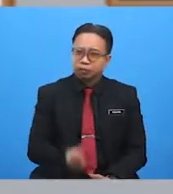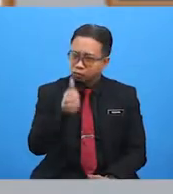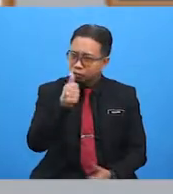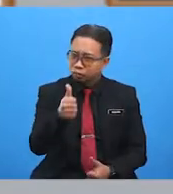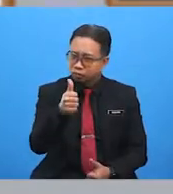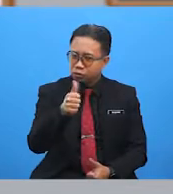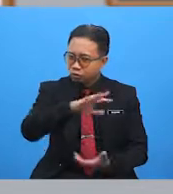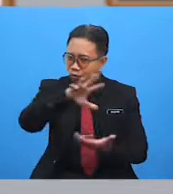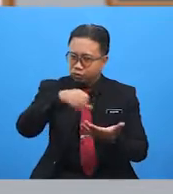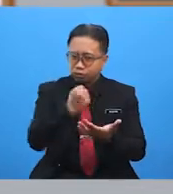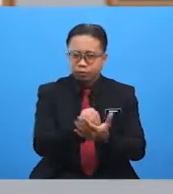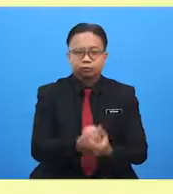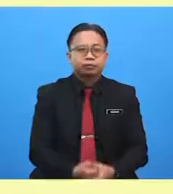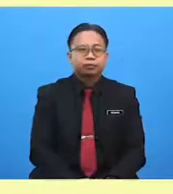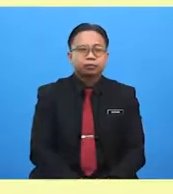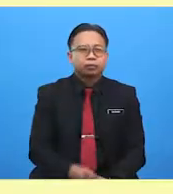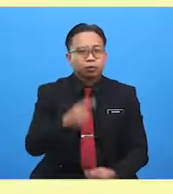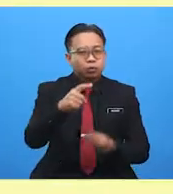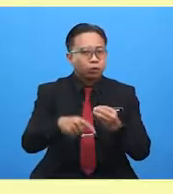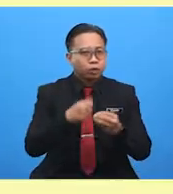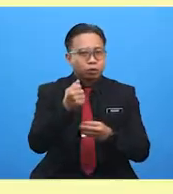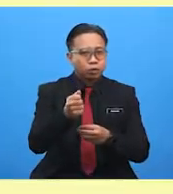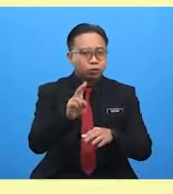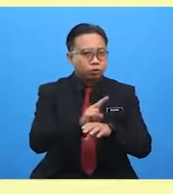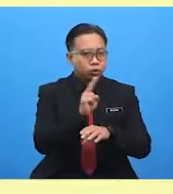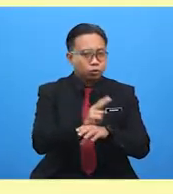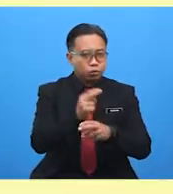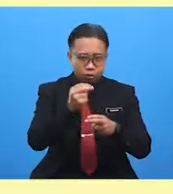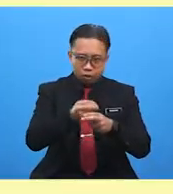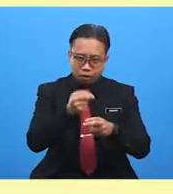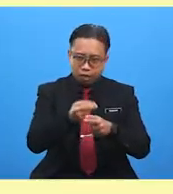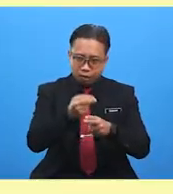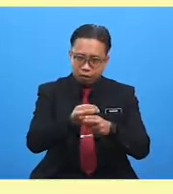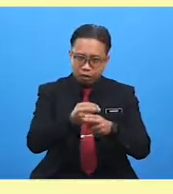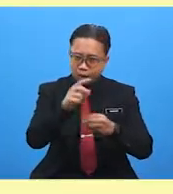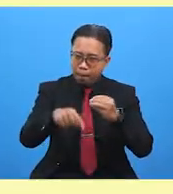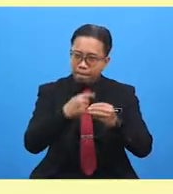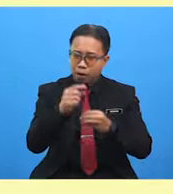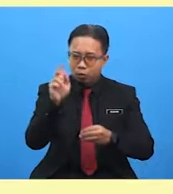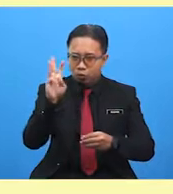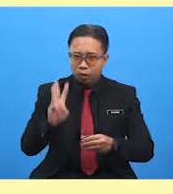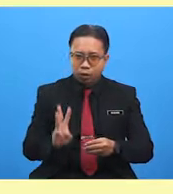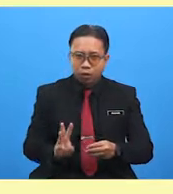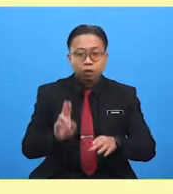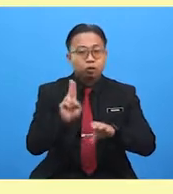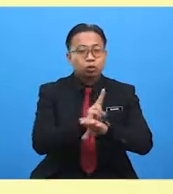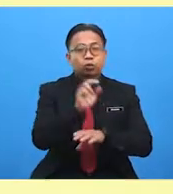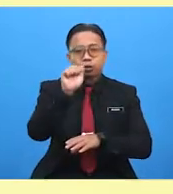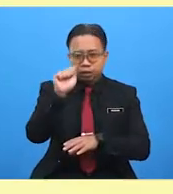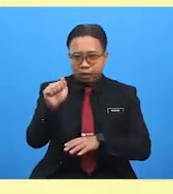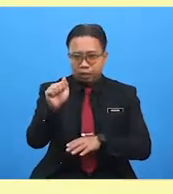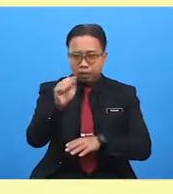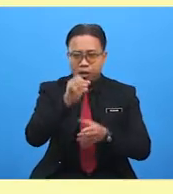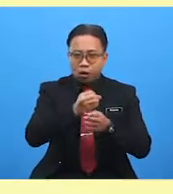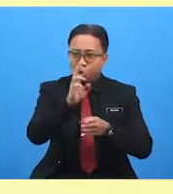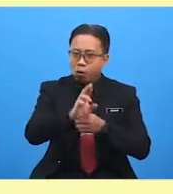job, everyone! When you use a noun to talk about the weather, use a or an